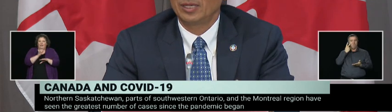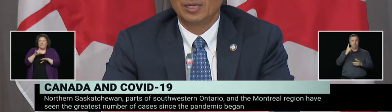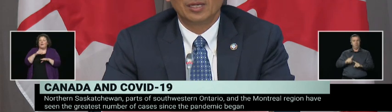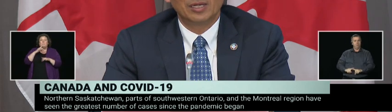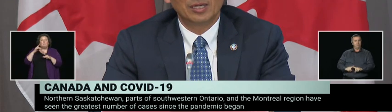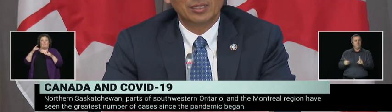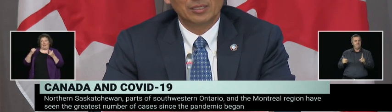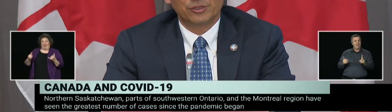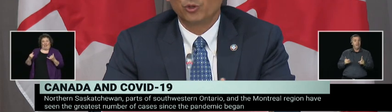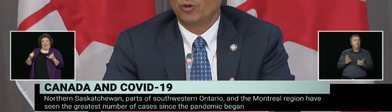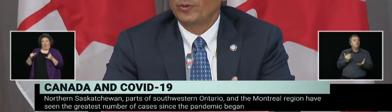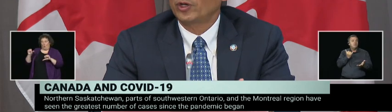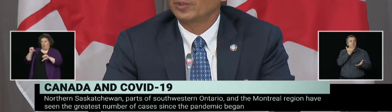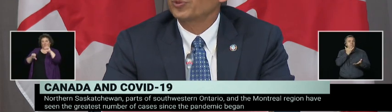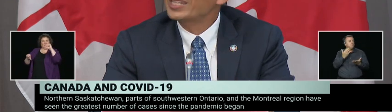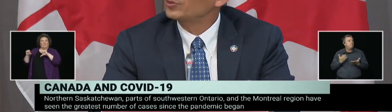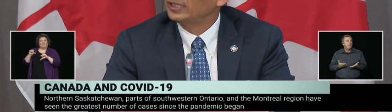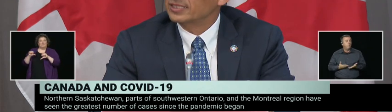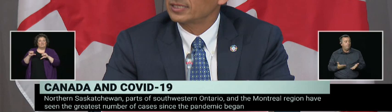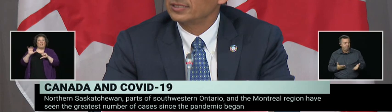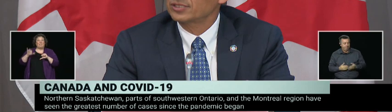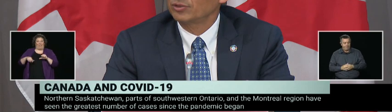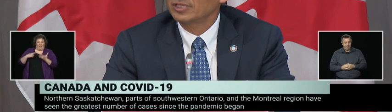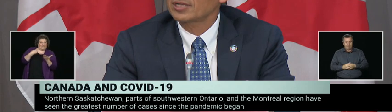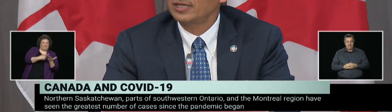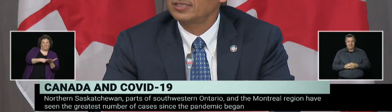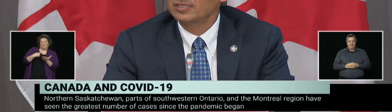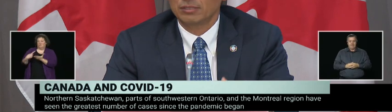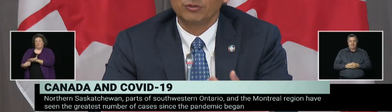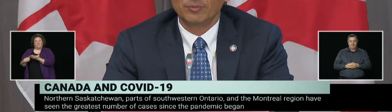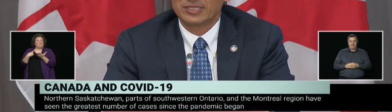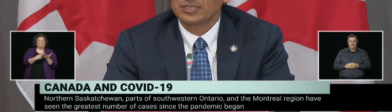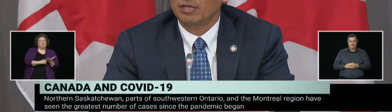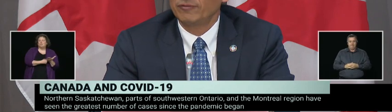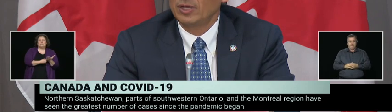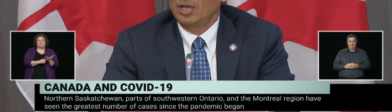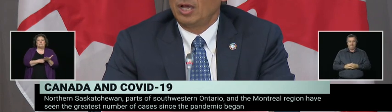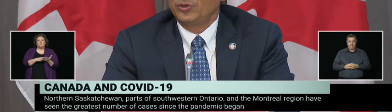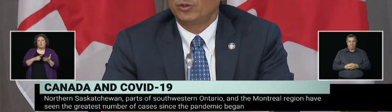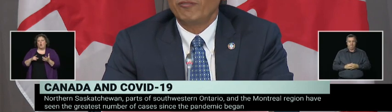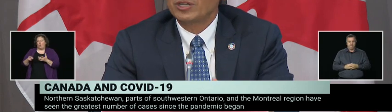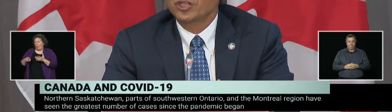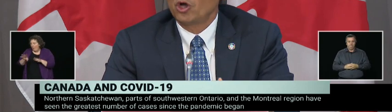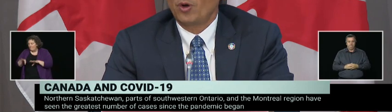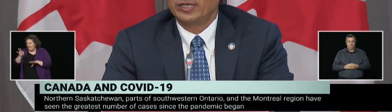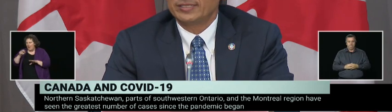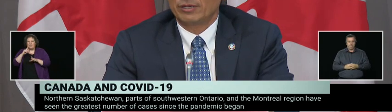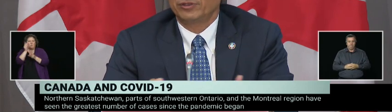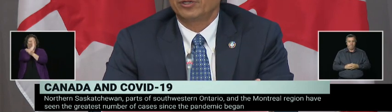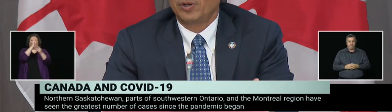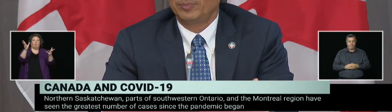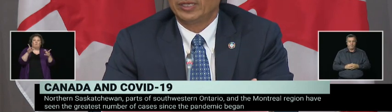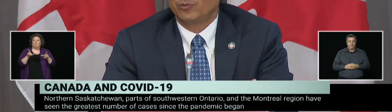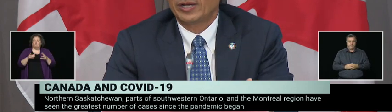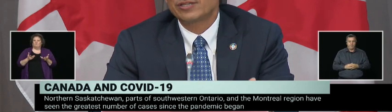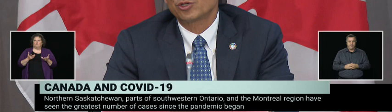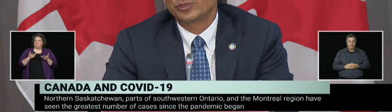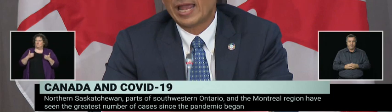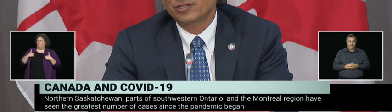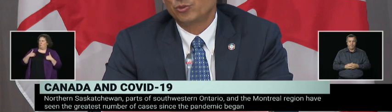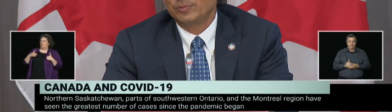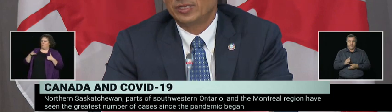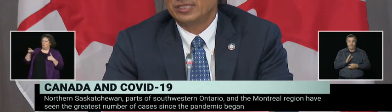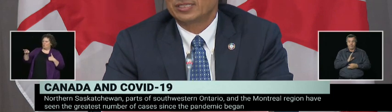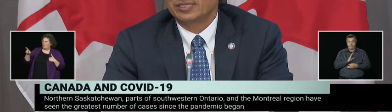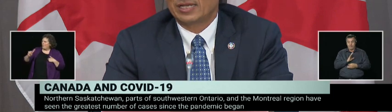public through what we call a press release. And so the scientists, including myself, we don't have much to go on. It's out there in public and we're asked